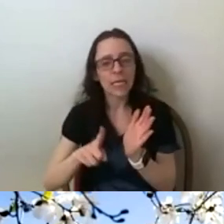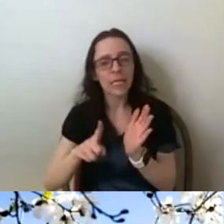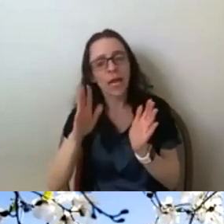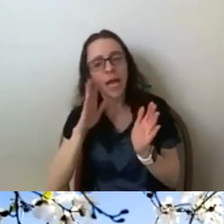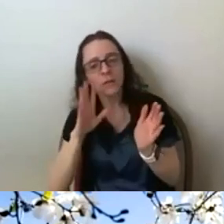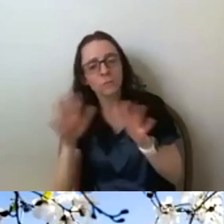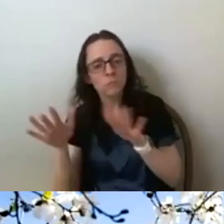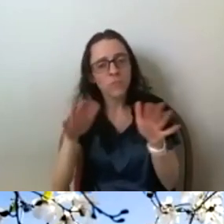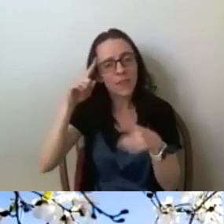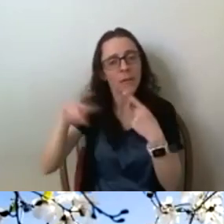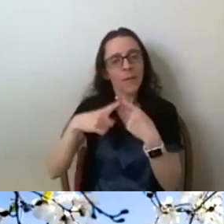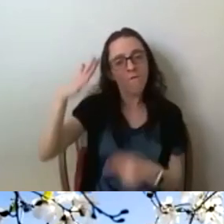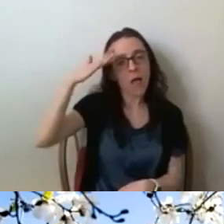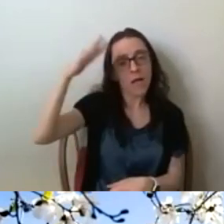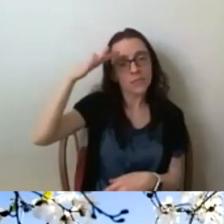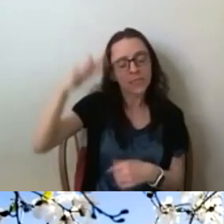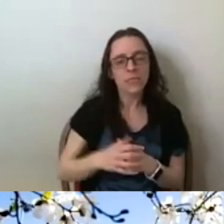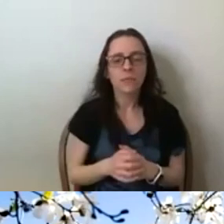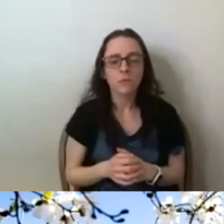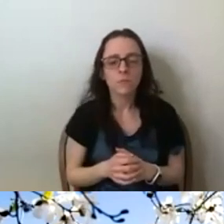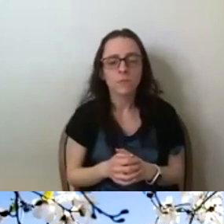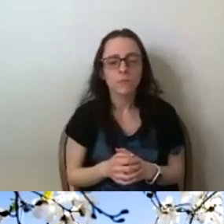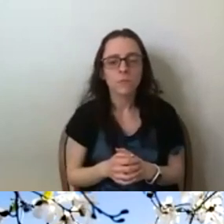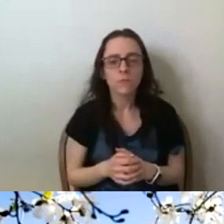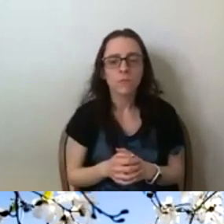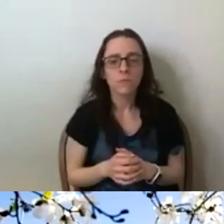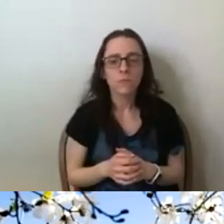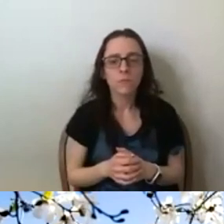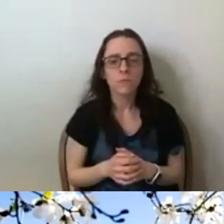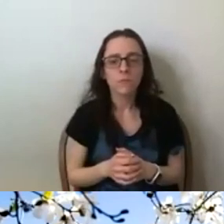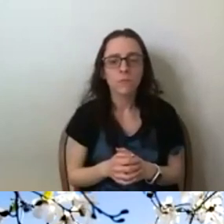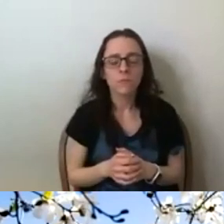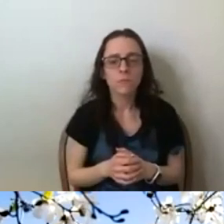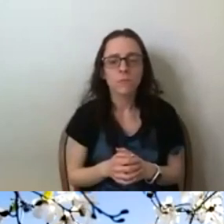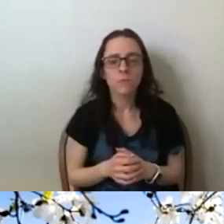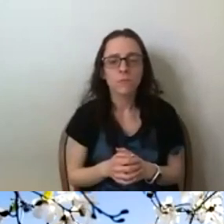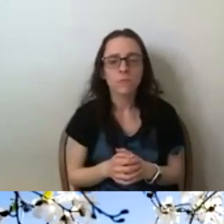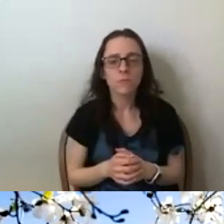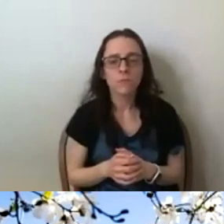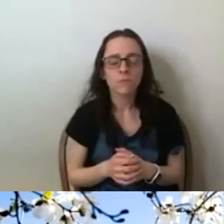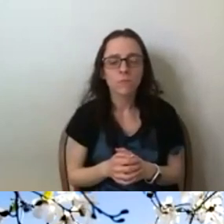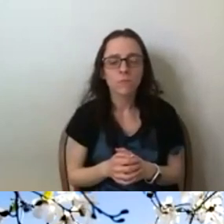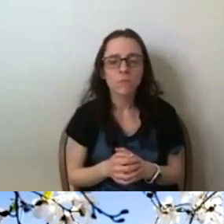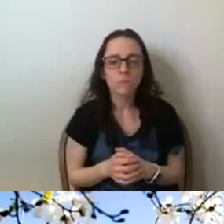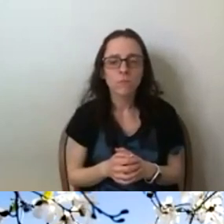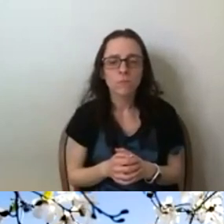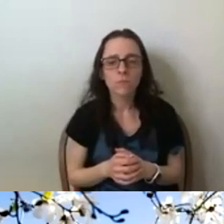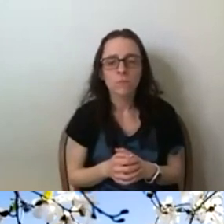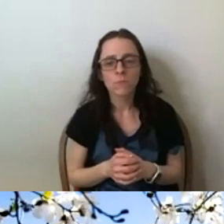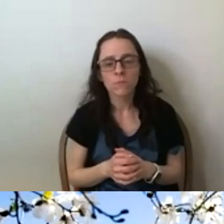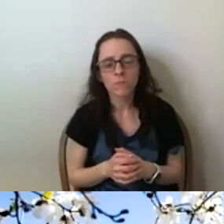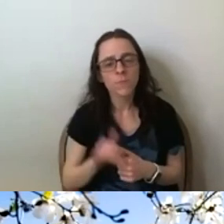um, you know, that sort of interest has, has, has remained around, you know, large, large substantive